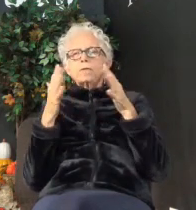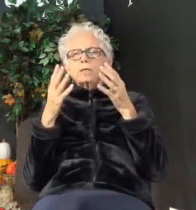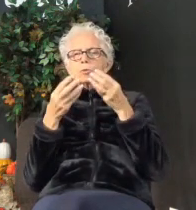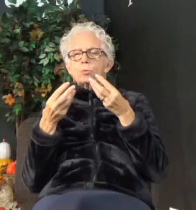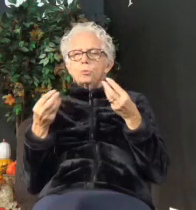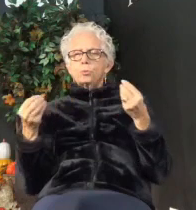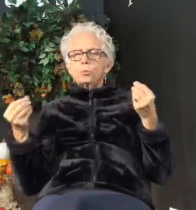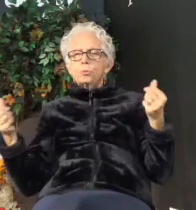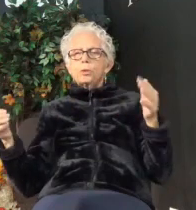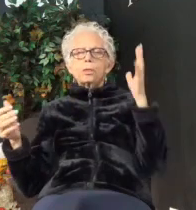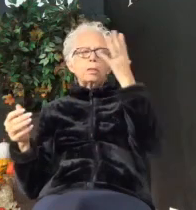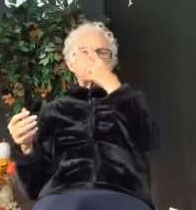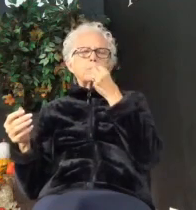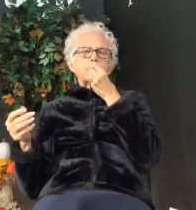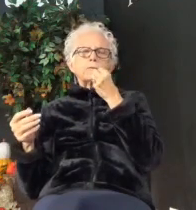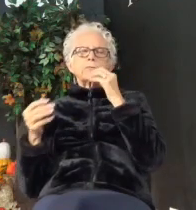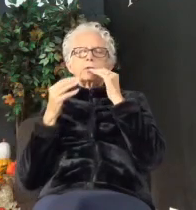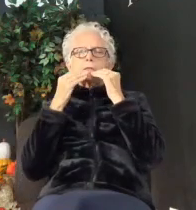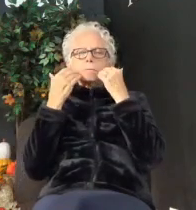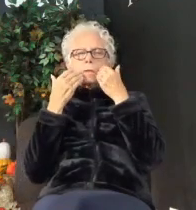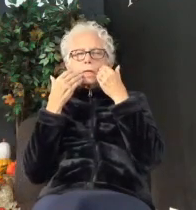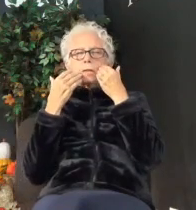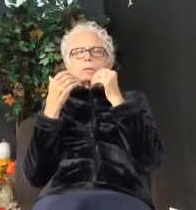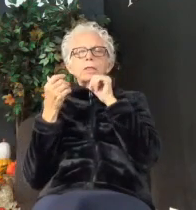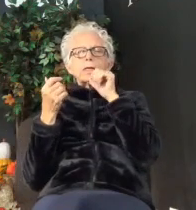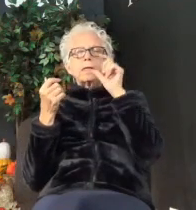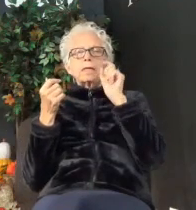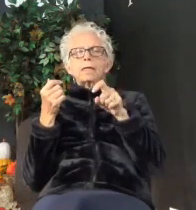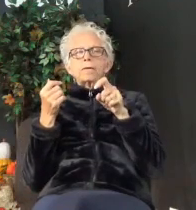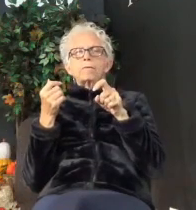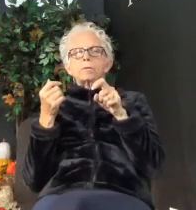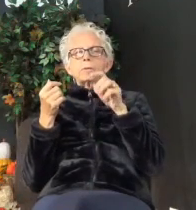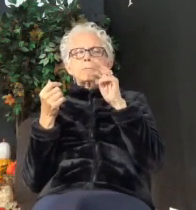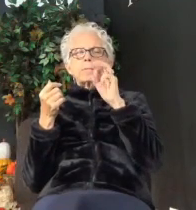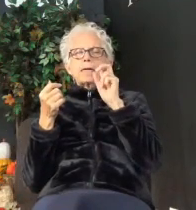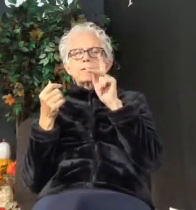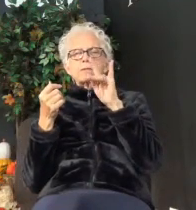beautiful smile would not have to be masking pain.